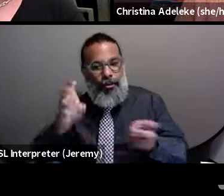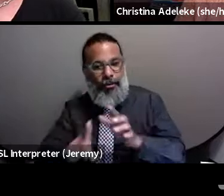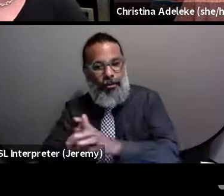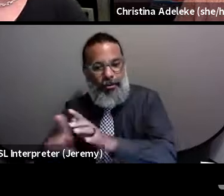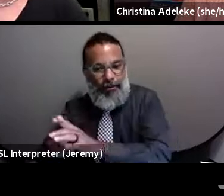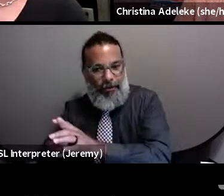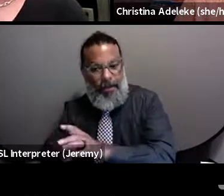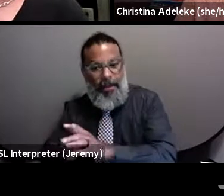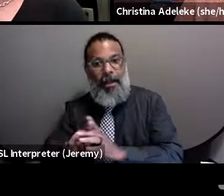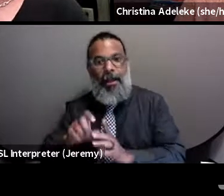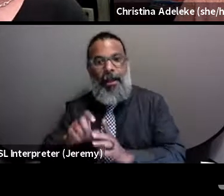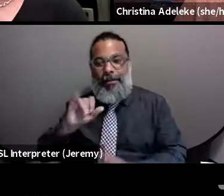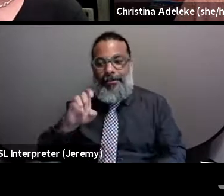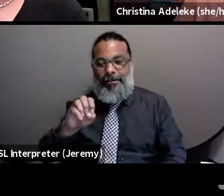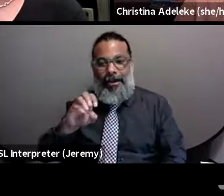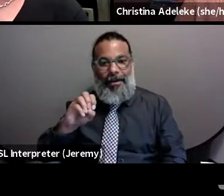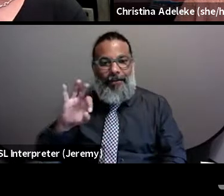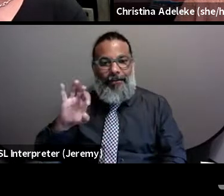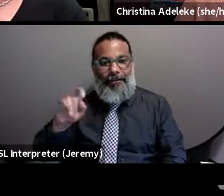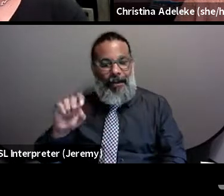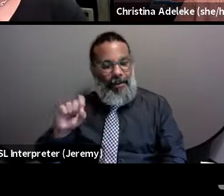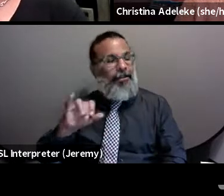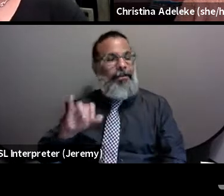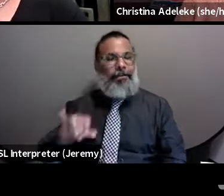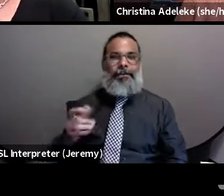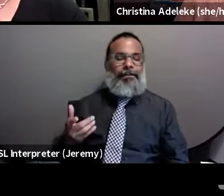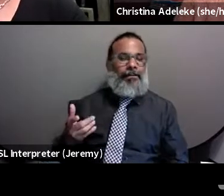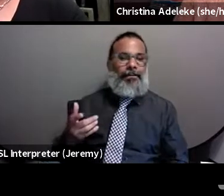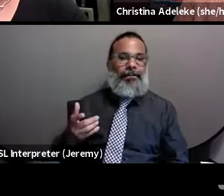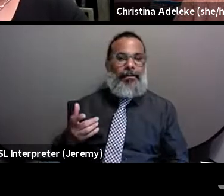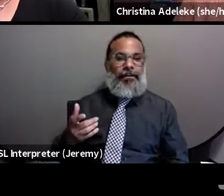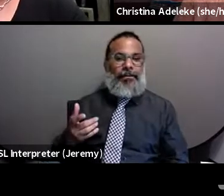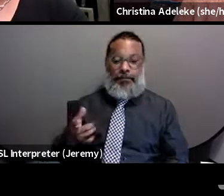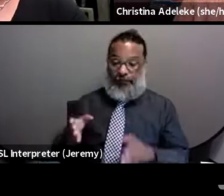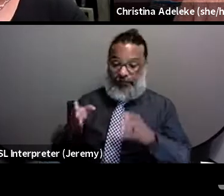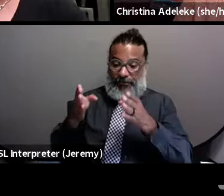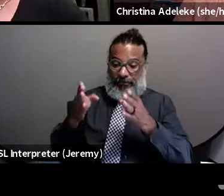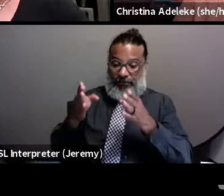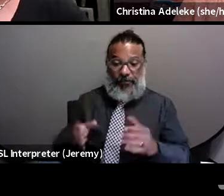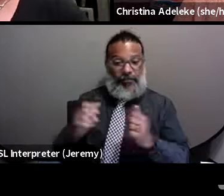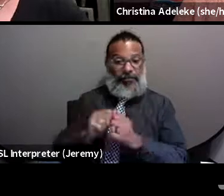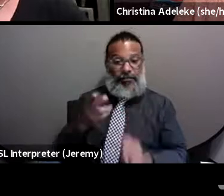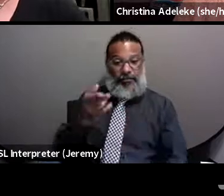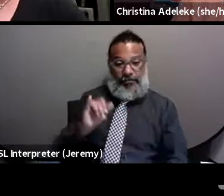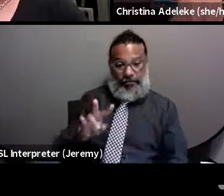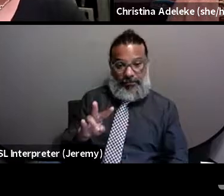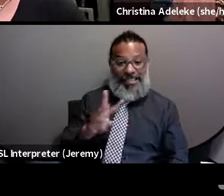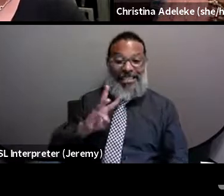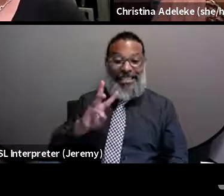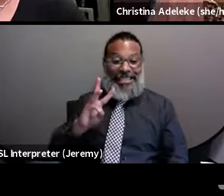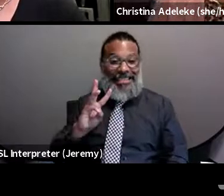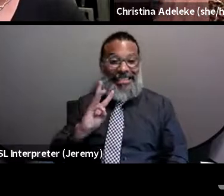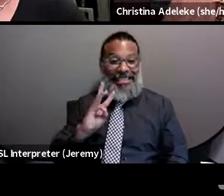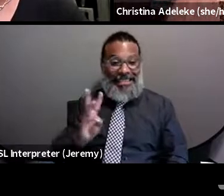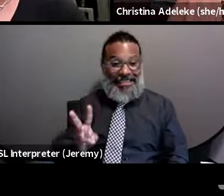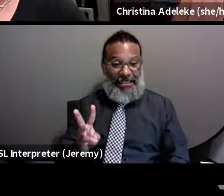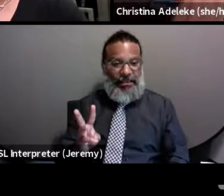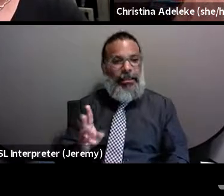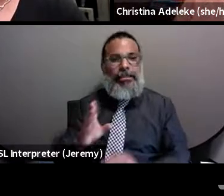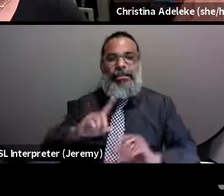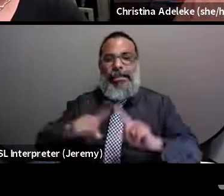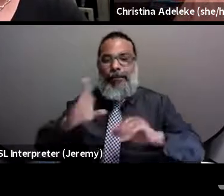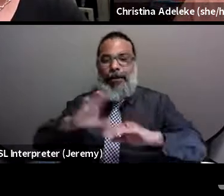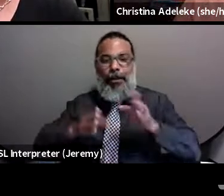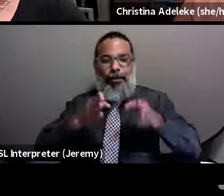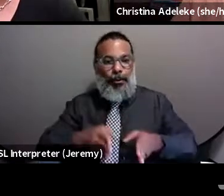effects of, you know, that polypharmacy. So the person with HIV in their sixties is different than the